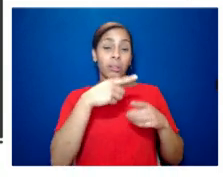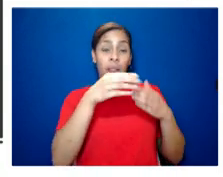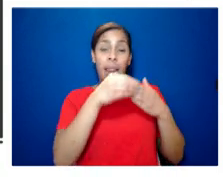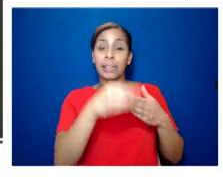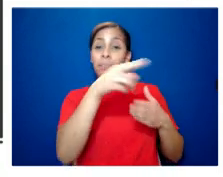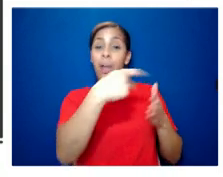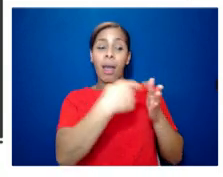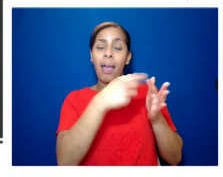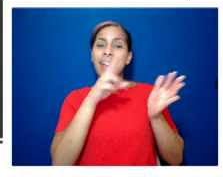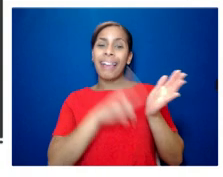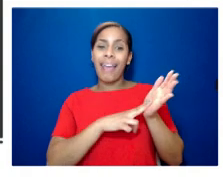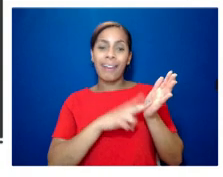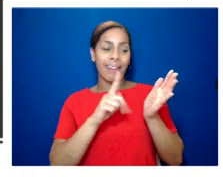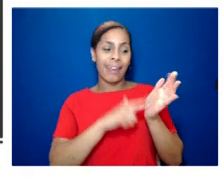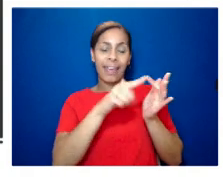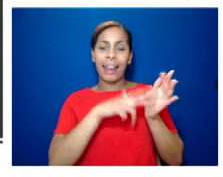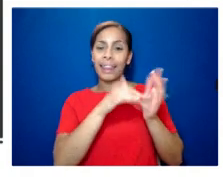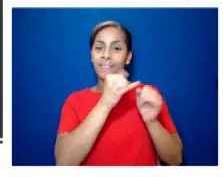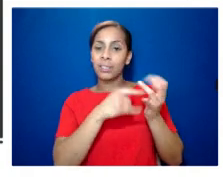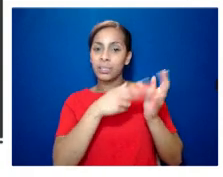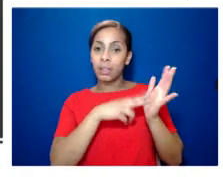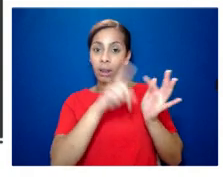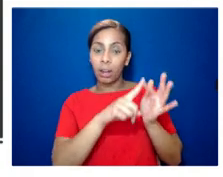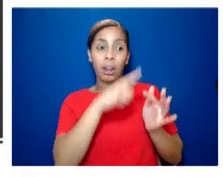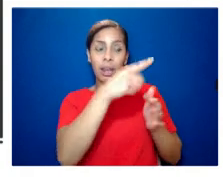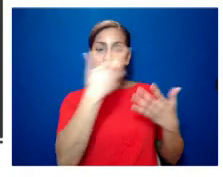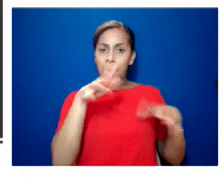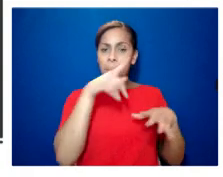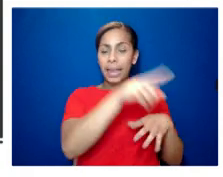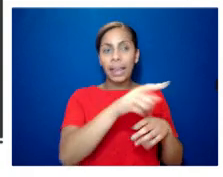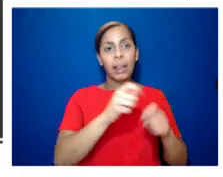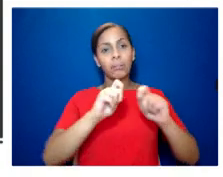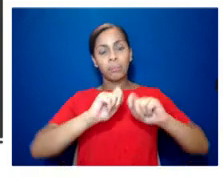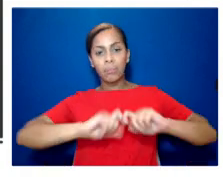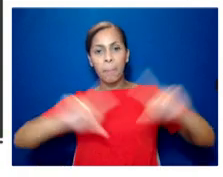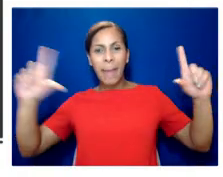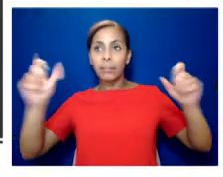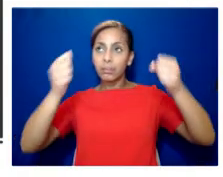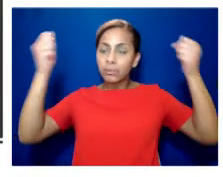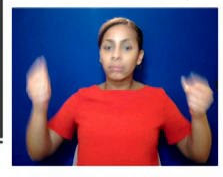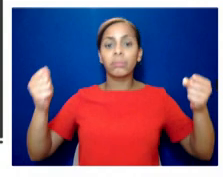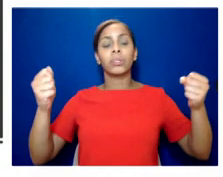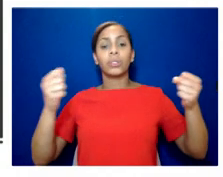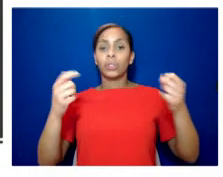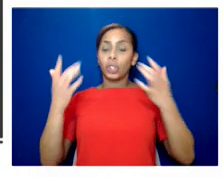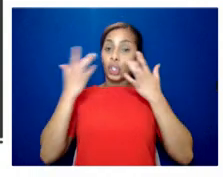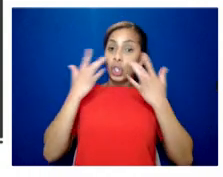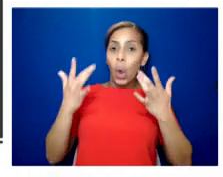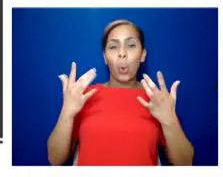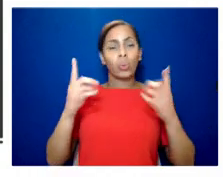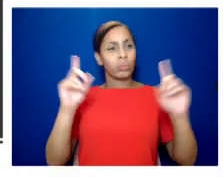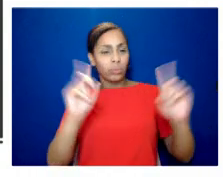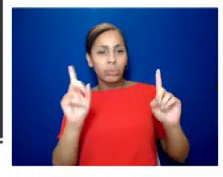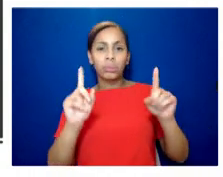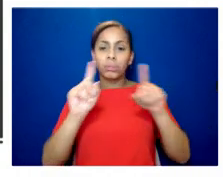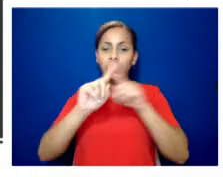conservative government and livingstone displayed banners from county hall on the south bank of the thames which showed unemployment figures or